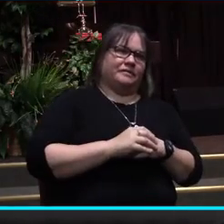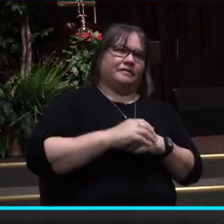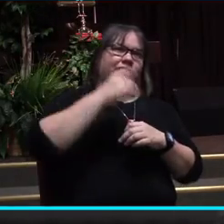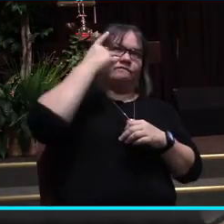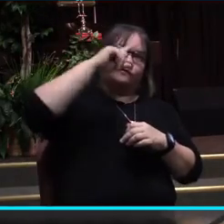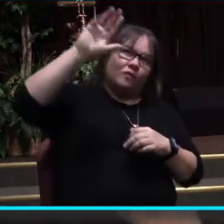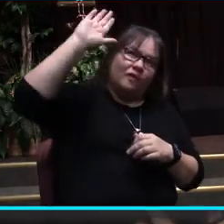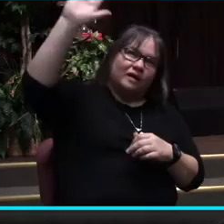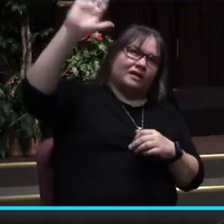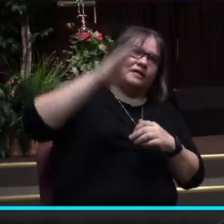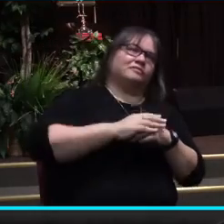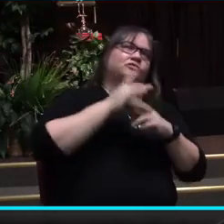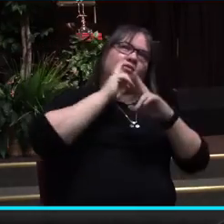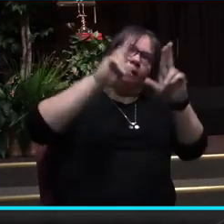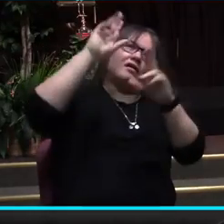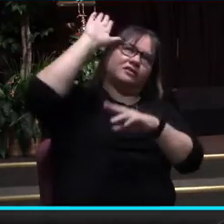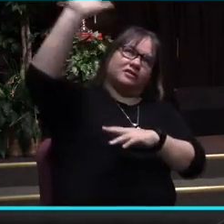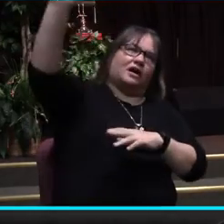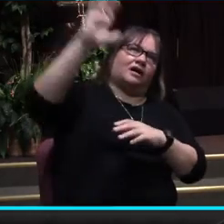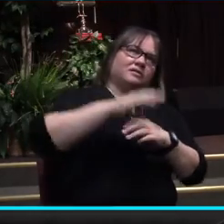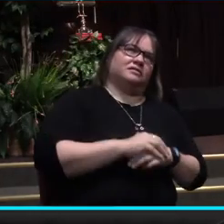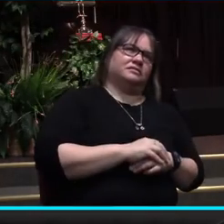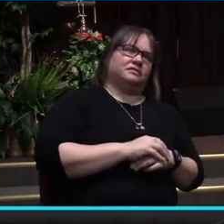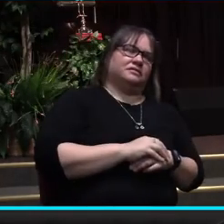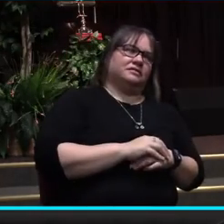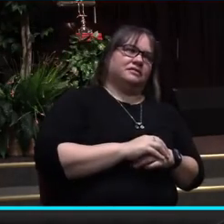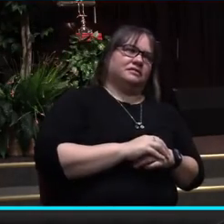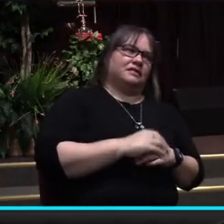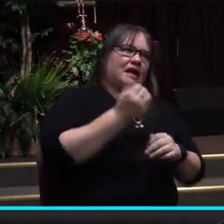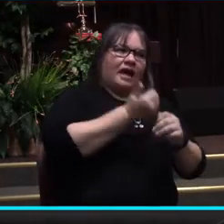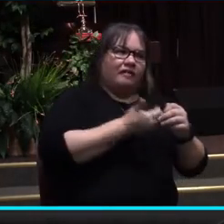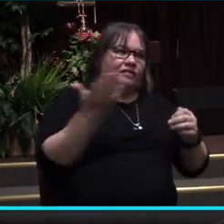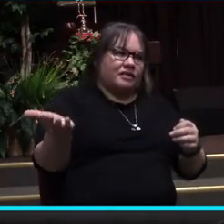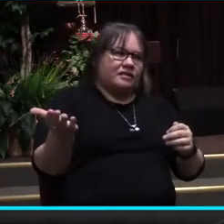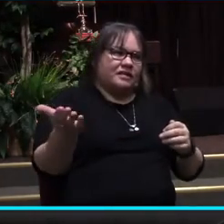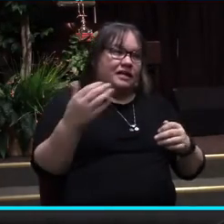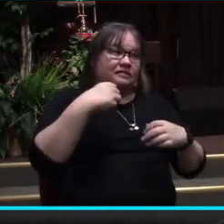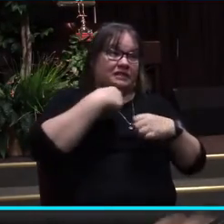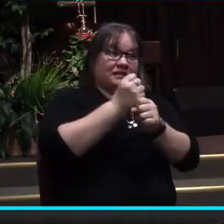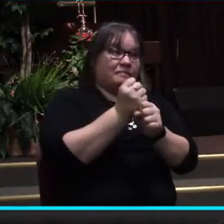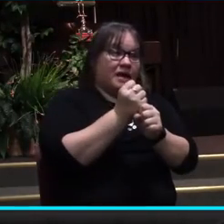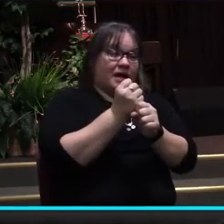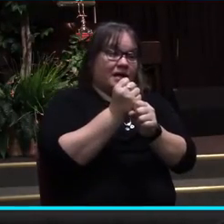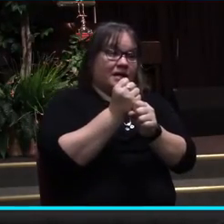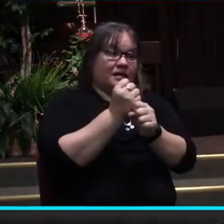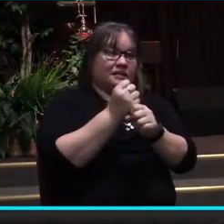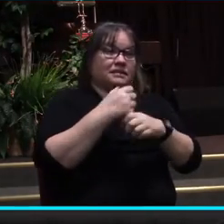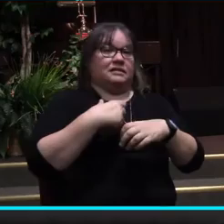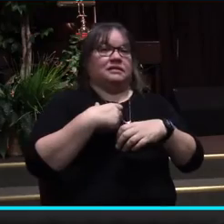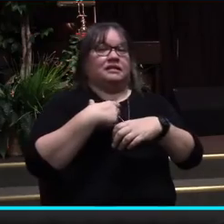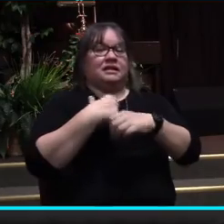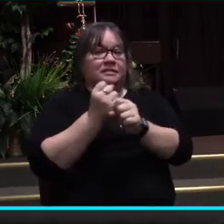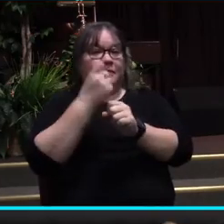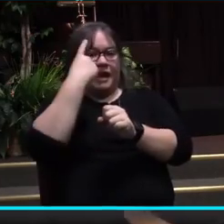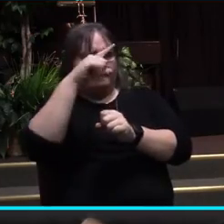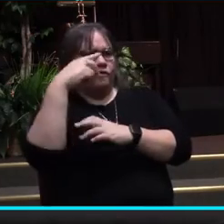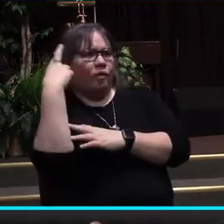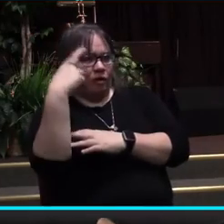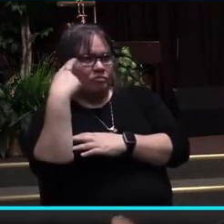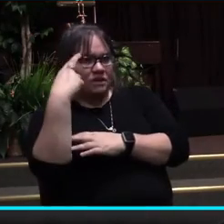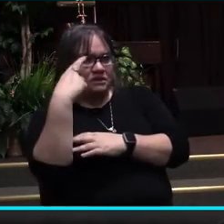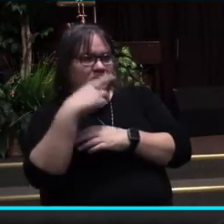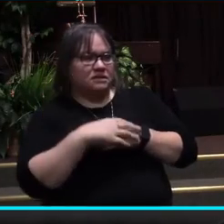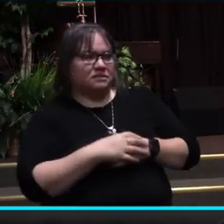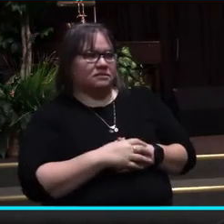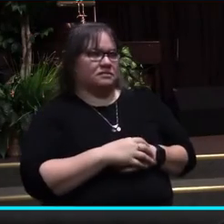because we need to understand that everything that has been created has been created for a purpose,